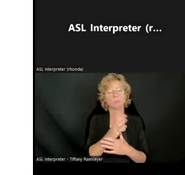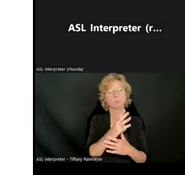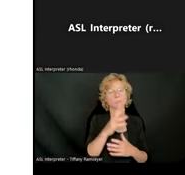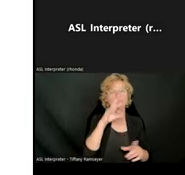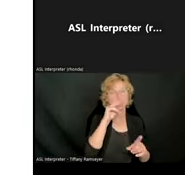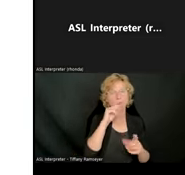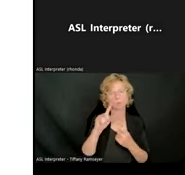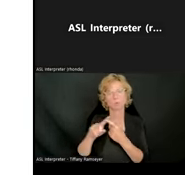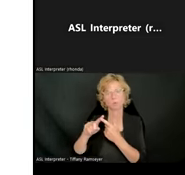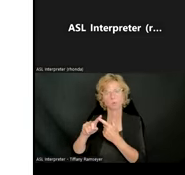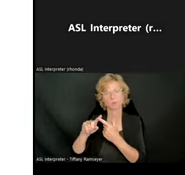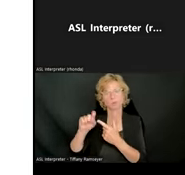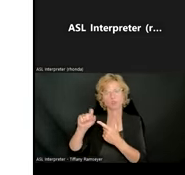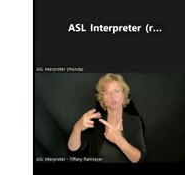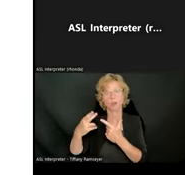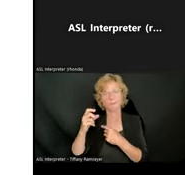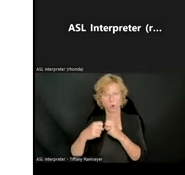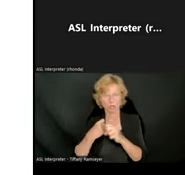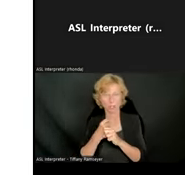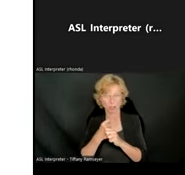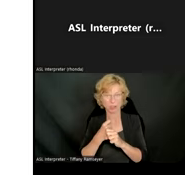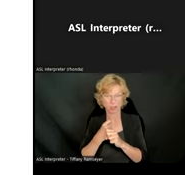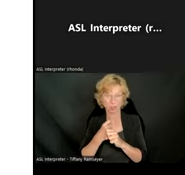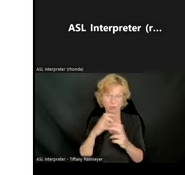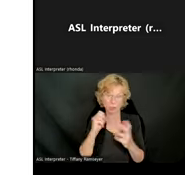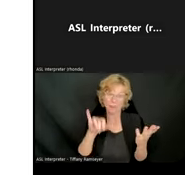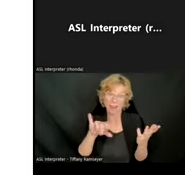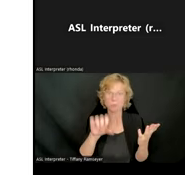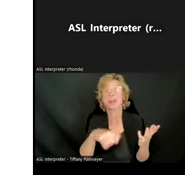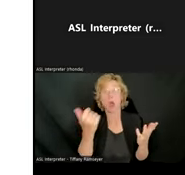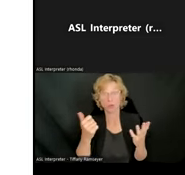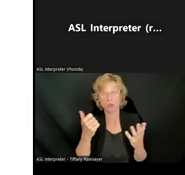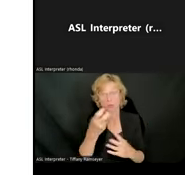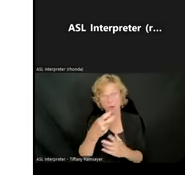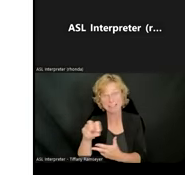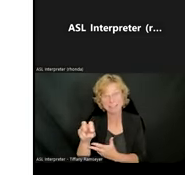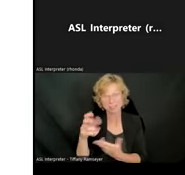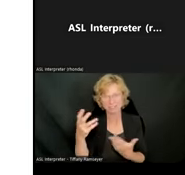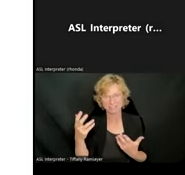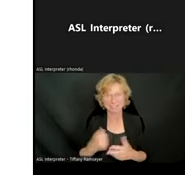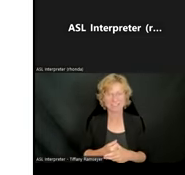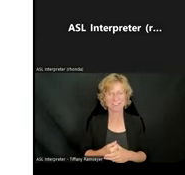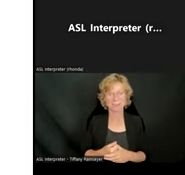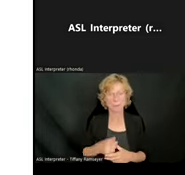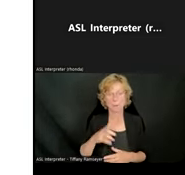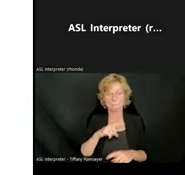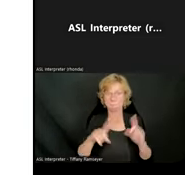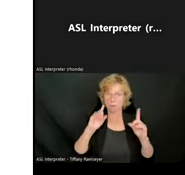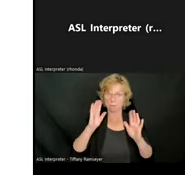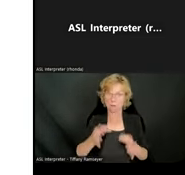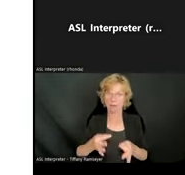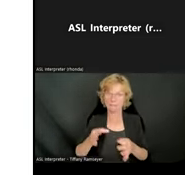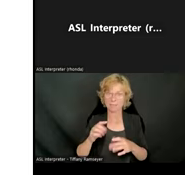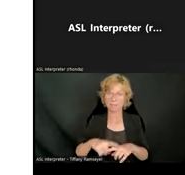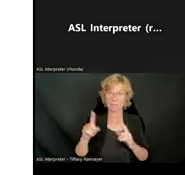So there's also another transition in there. But it has definitely been different from middle